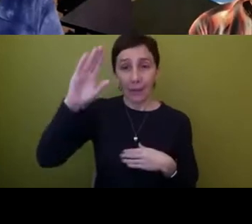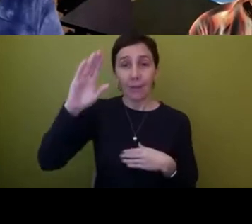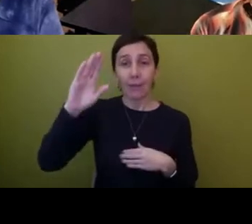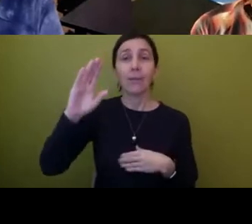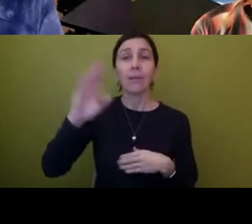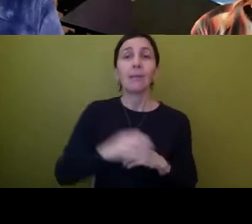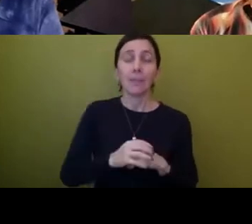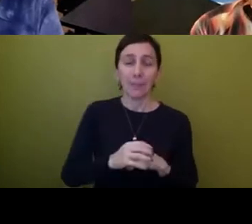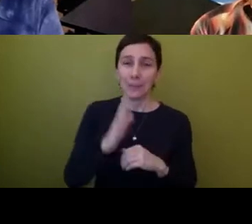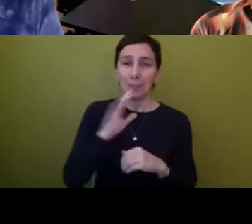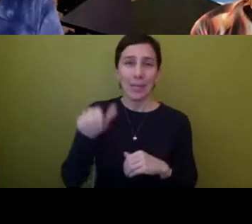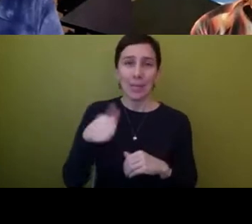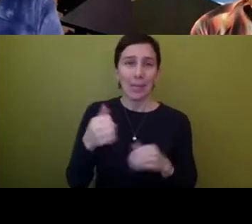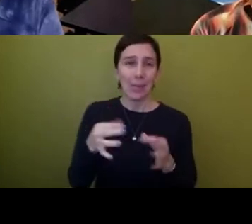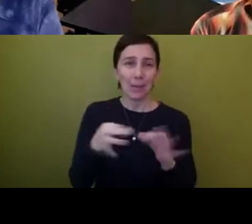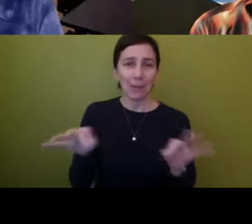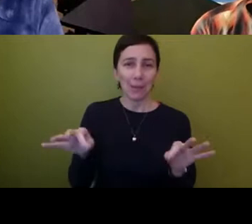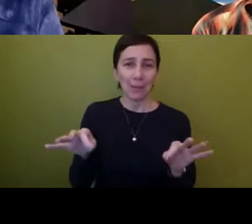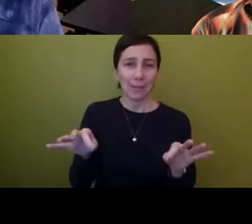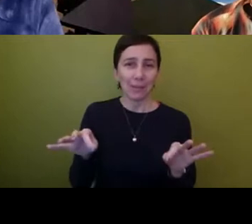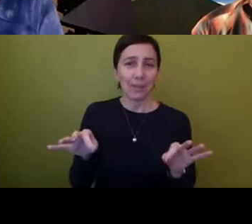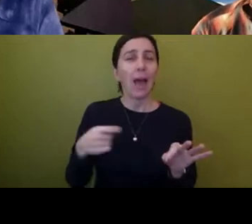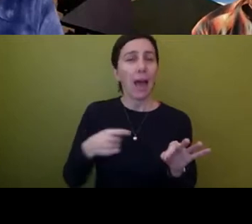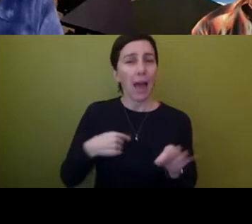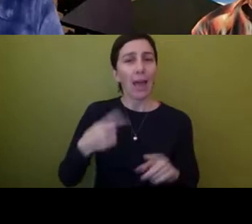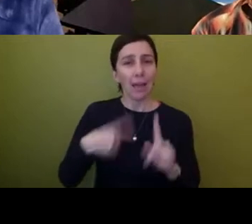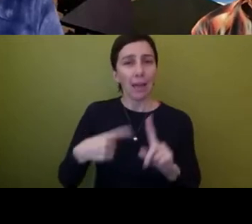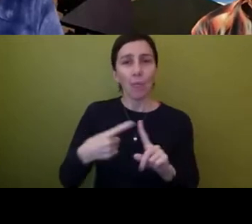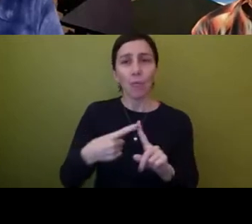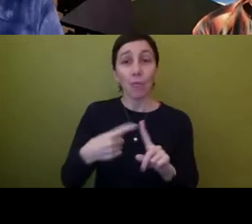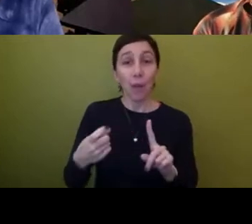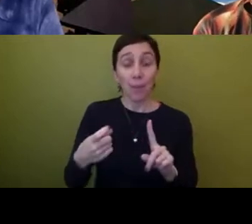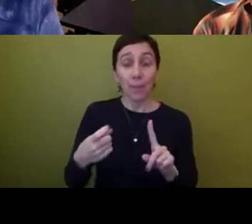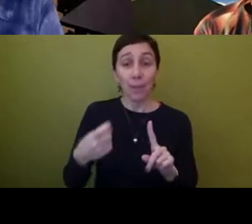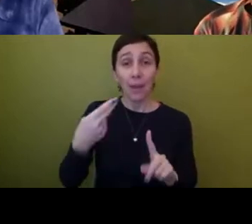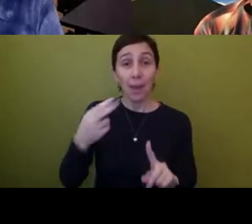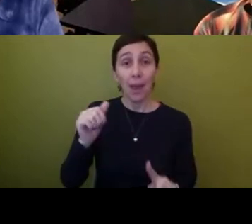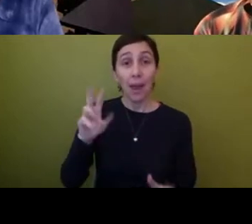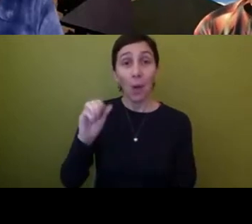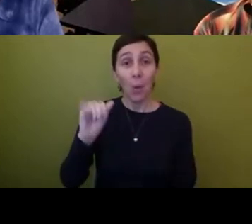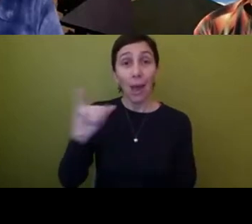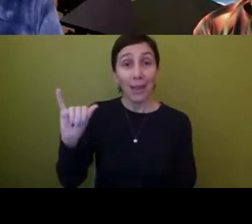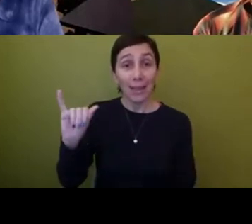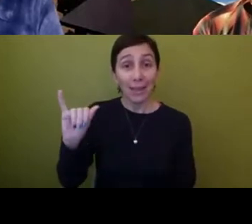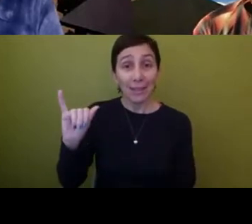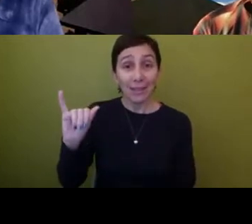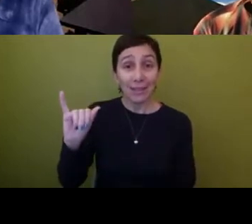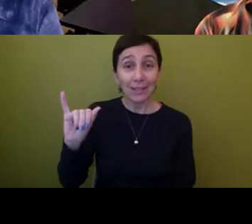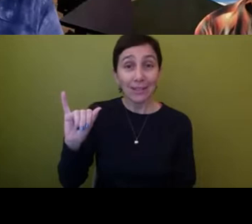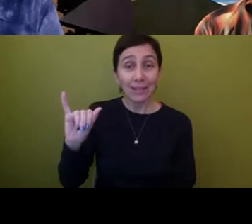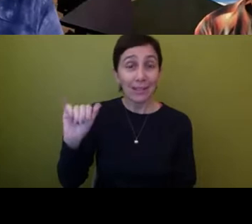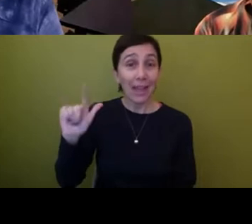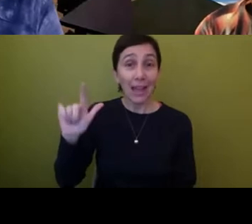ko'u yinoa. Um, I come originally from, uh, Hawaii, which are the lands